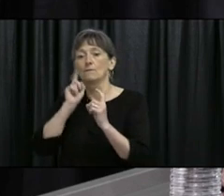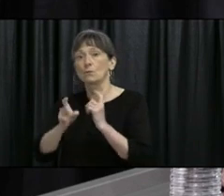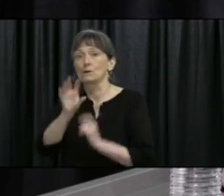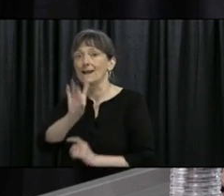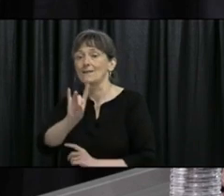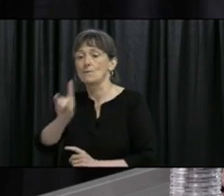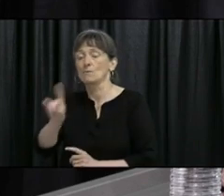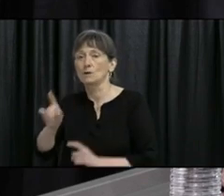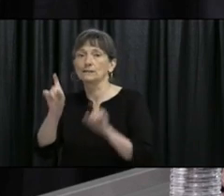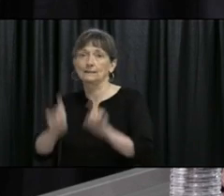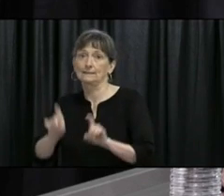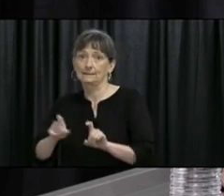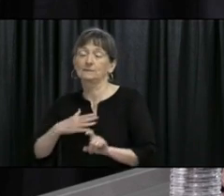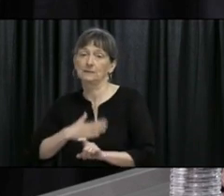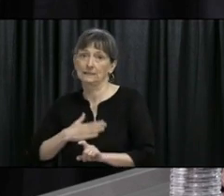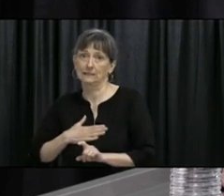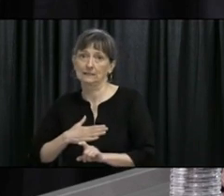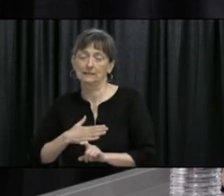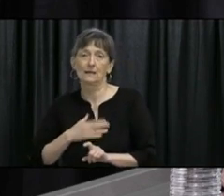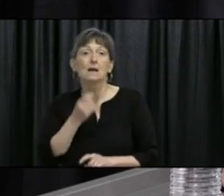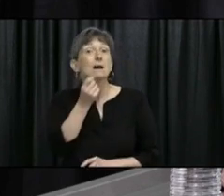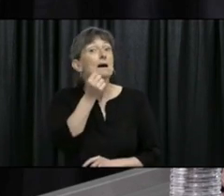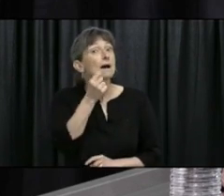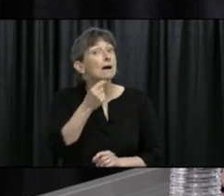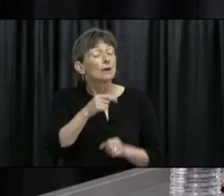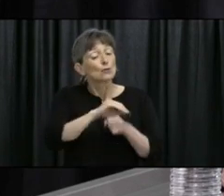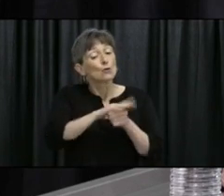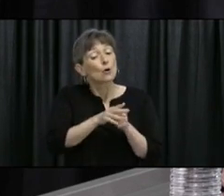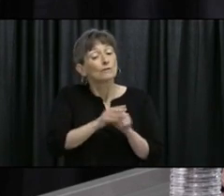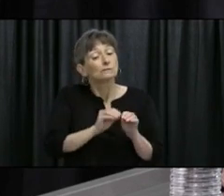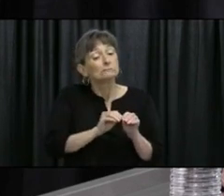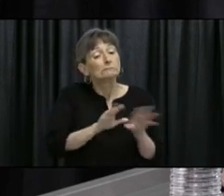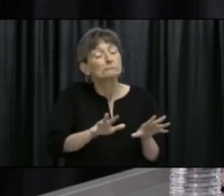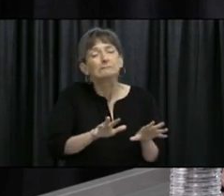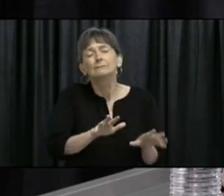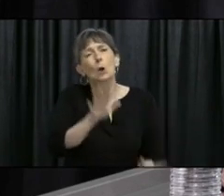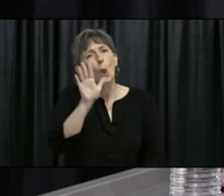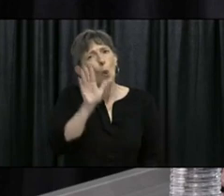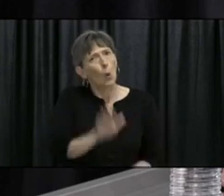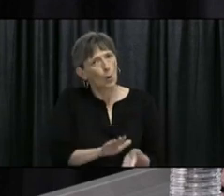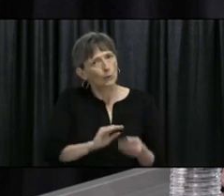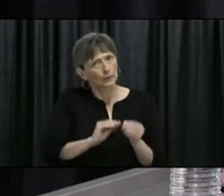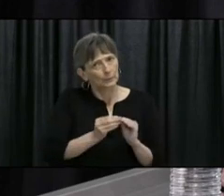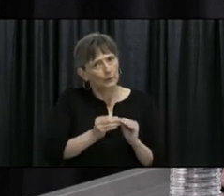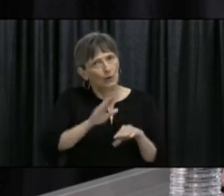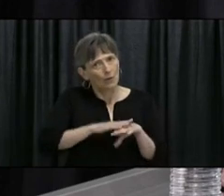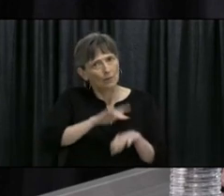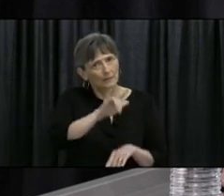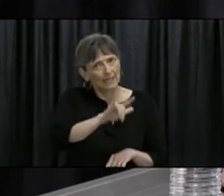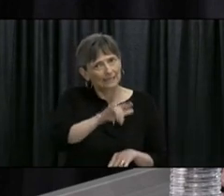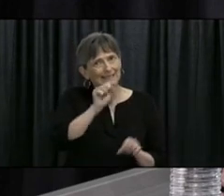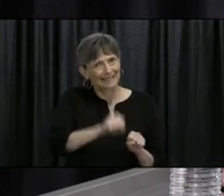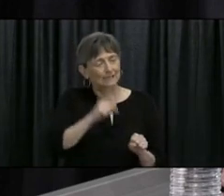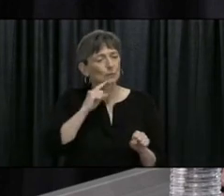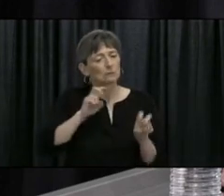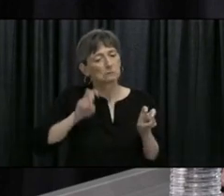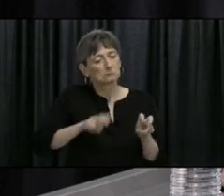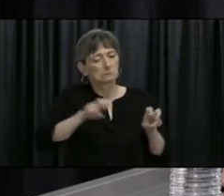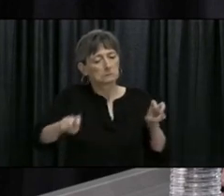COVID-19 on this flight is very low, out of an abundance of caution, we are making this recommendation.